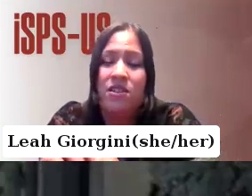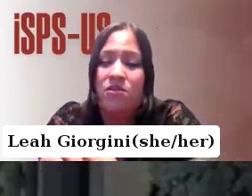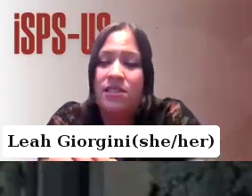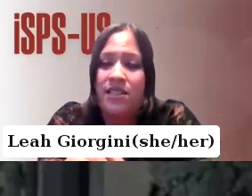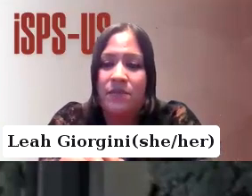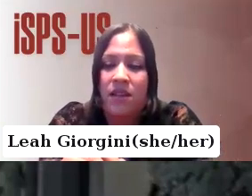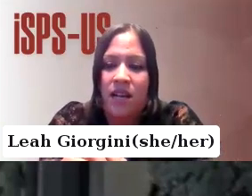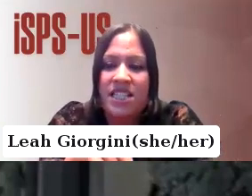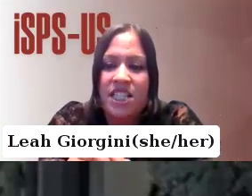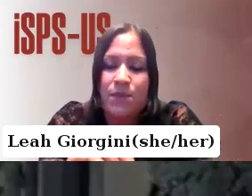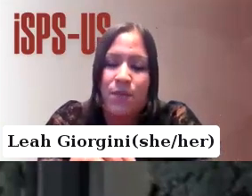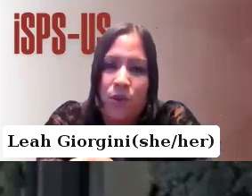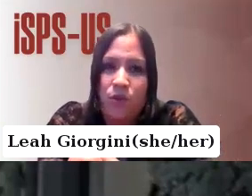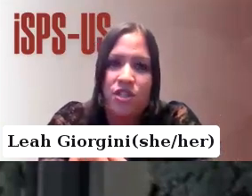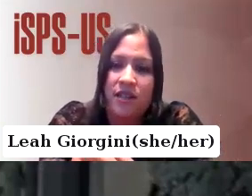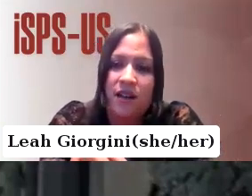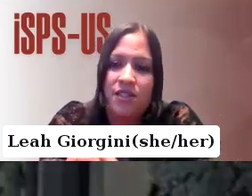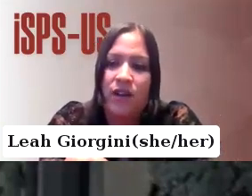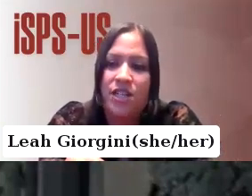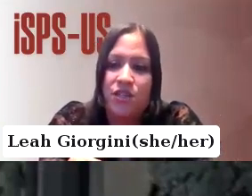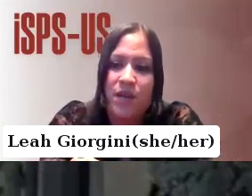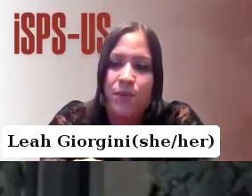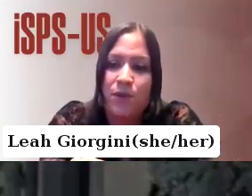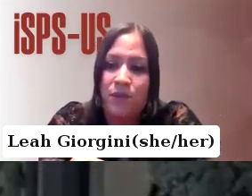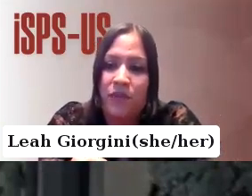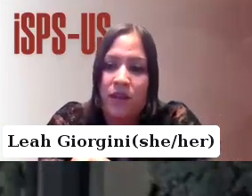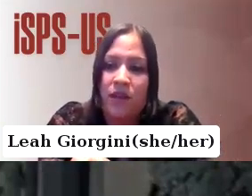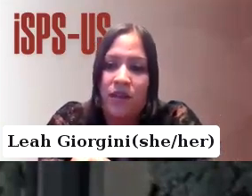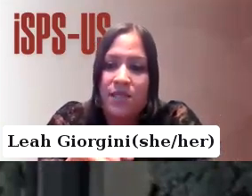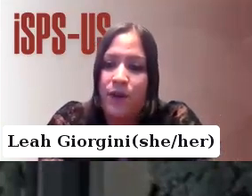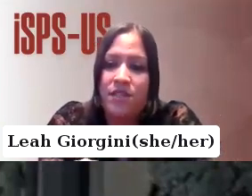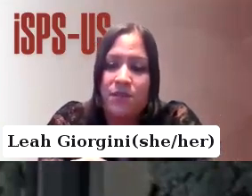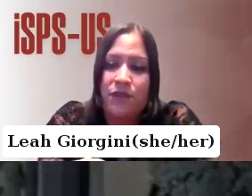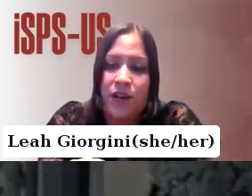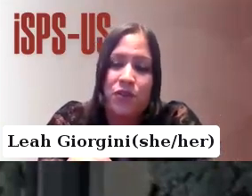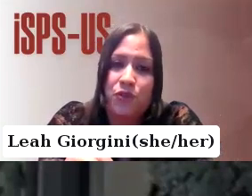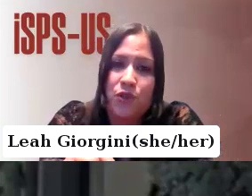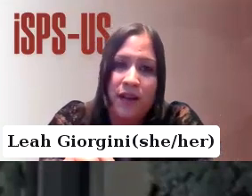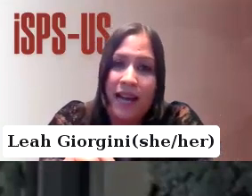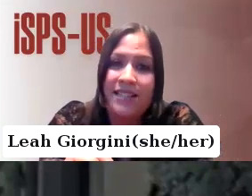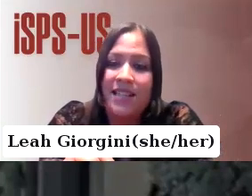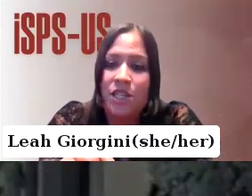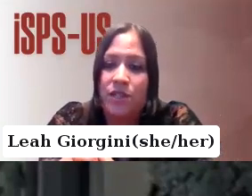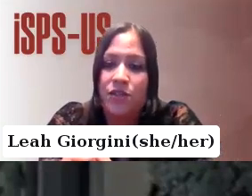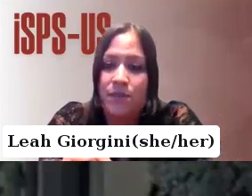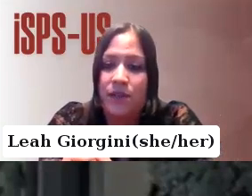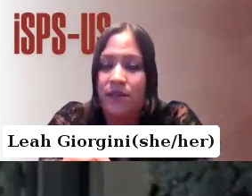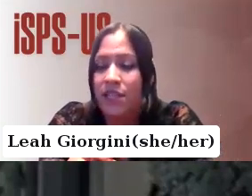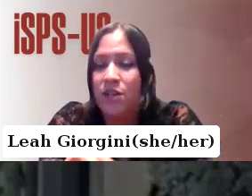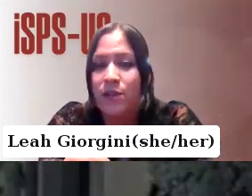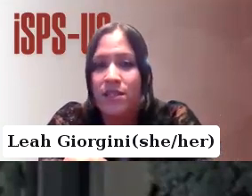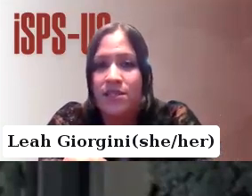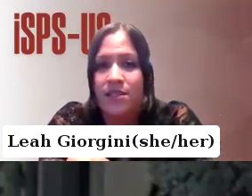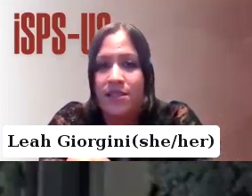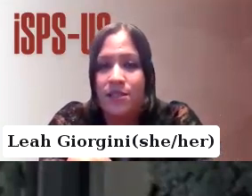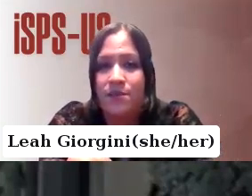has resulted in a disproportionate incarceration of people, exposing them to further trauma and inadequate treatment